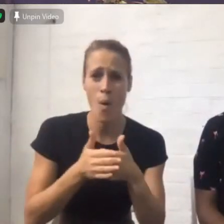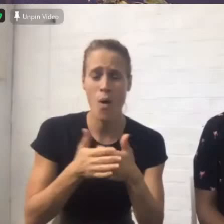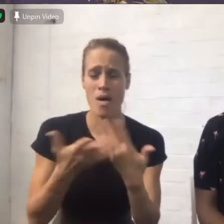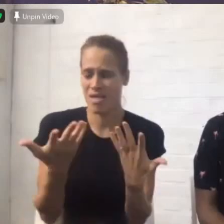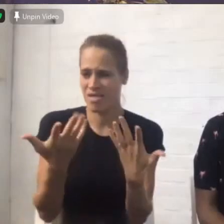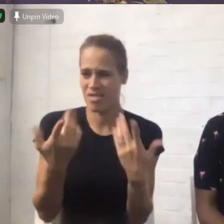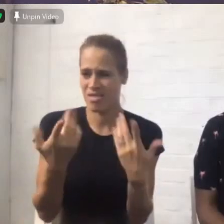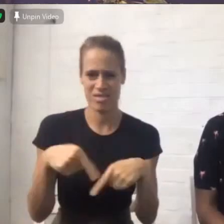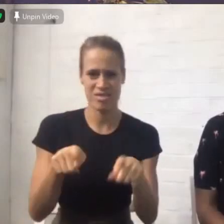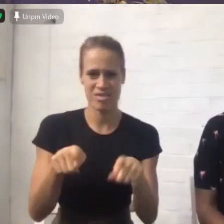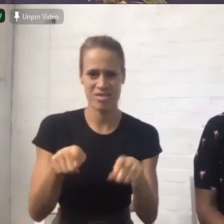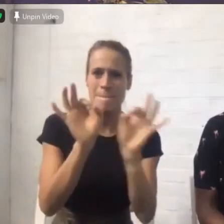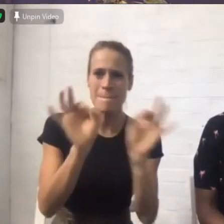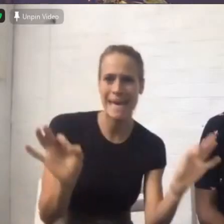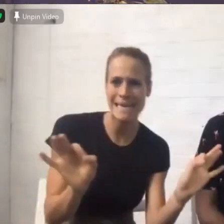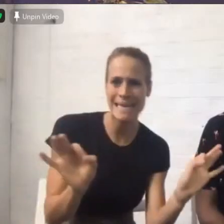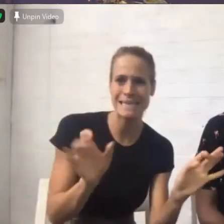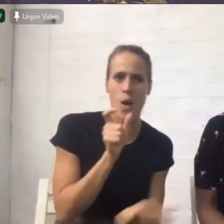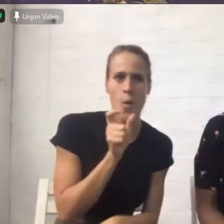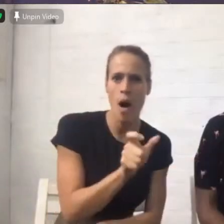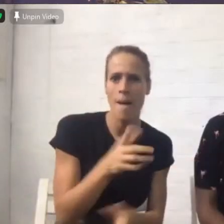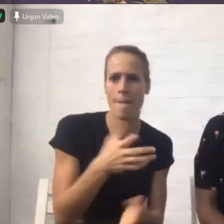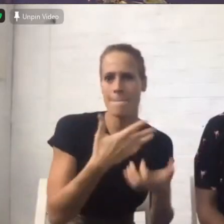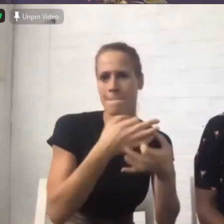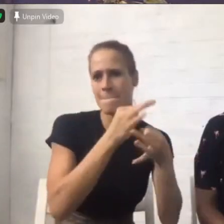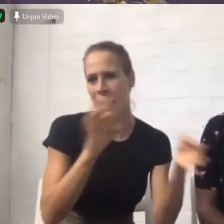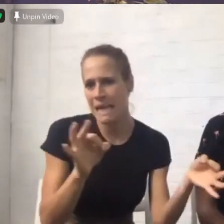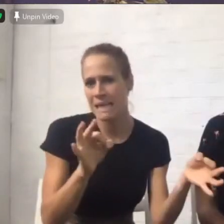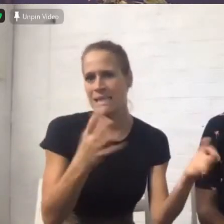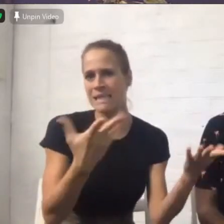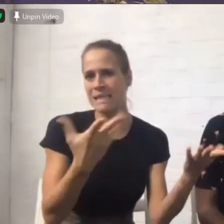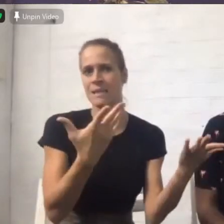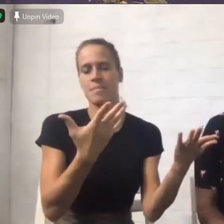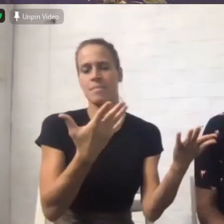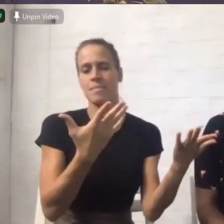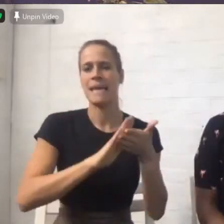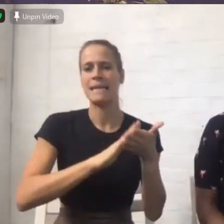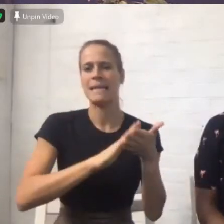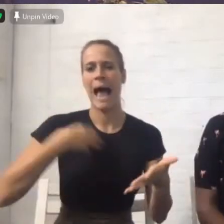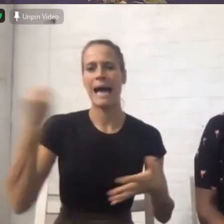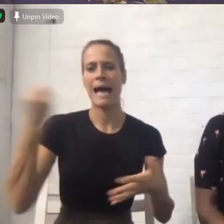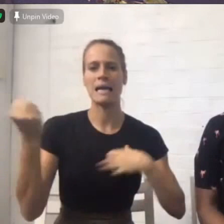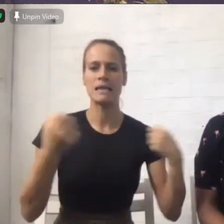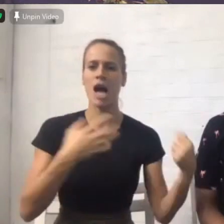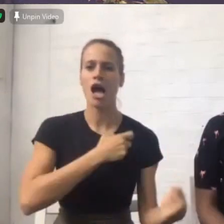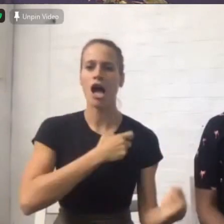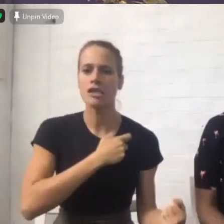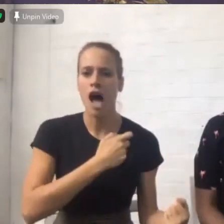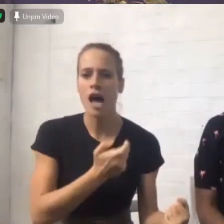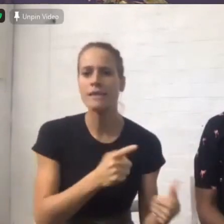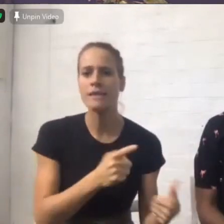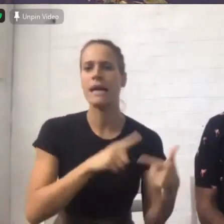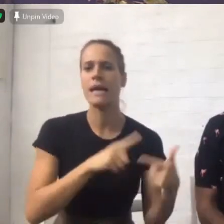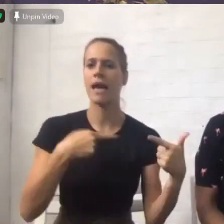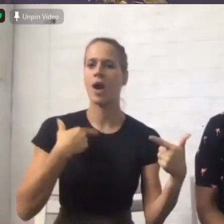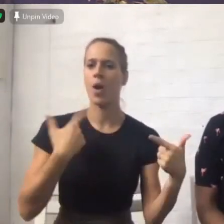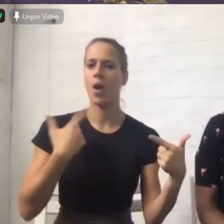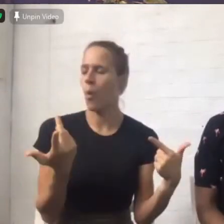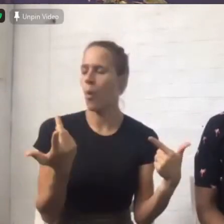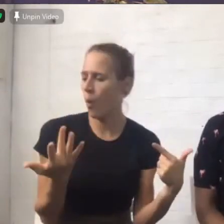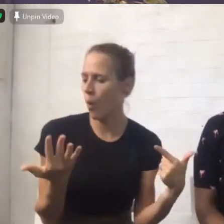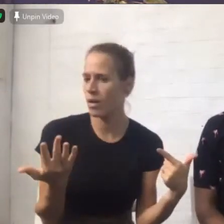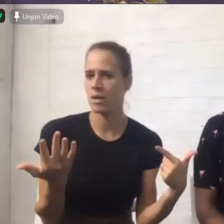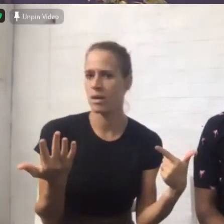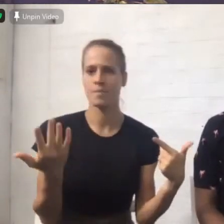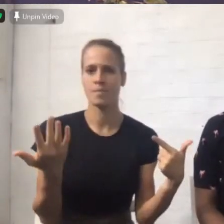much more than the absence of anxiety or worry or fear or turmoil or confusion. It